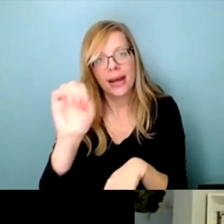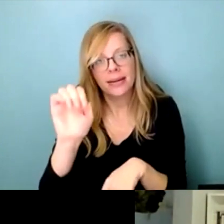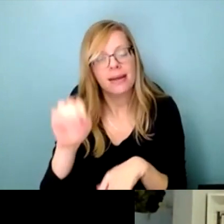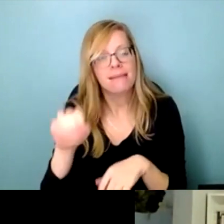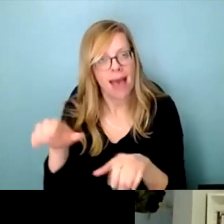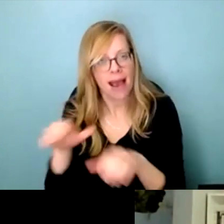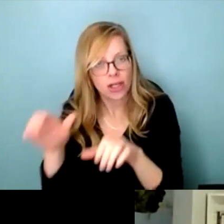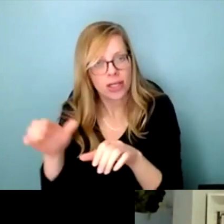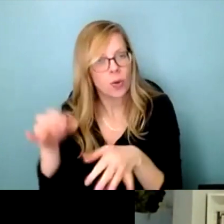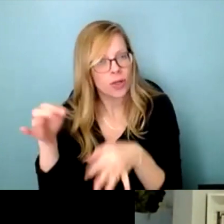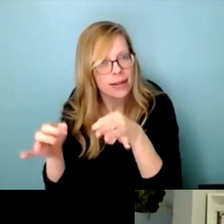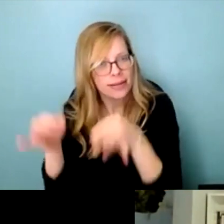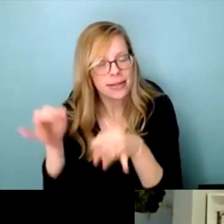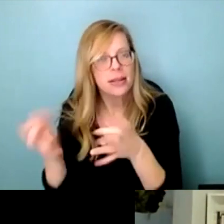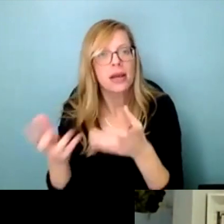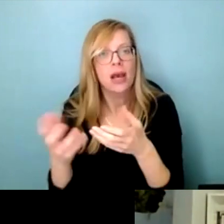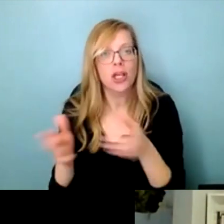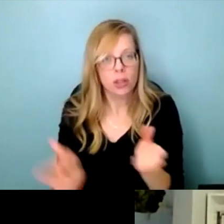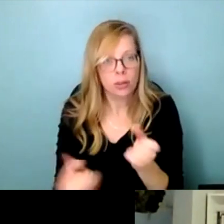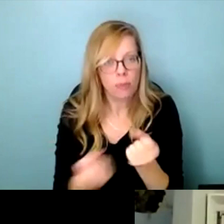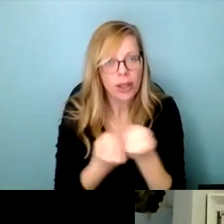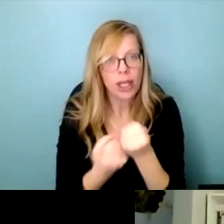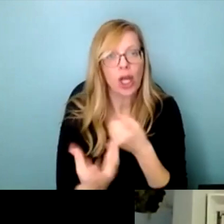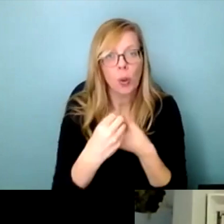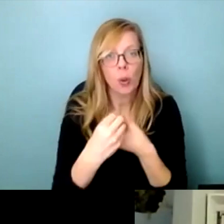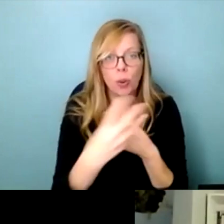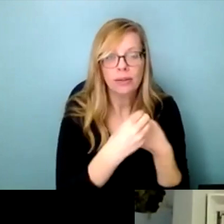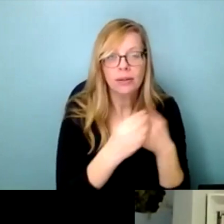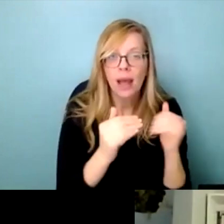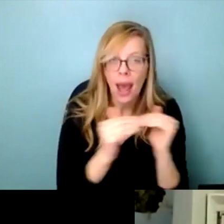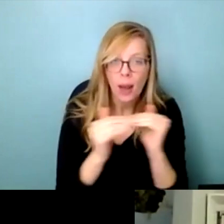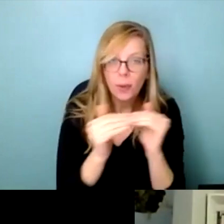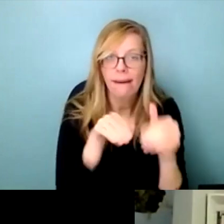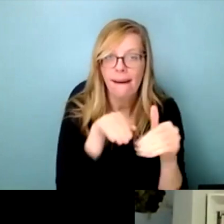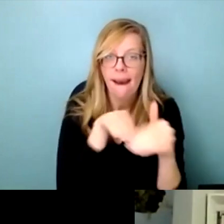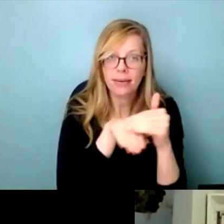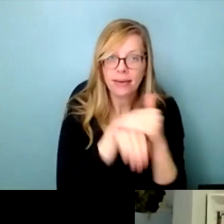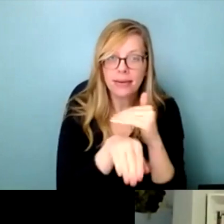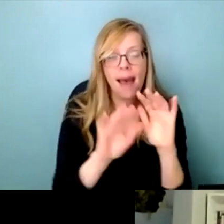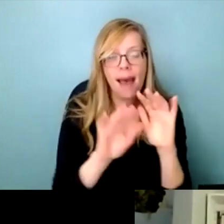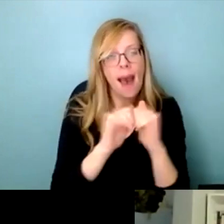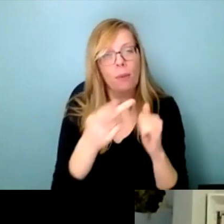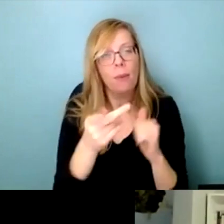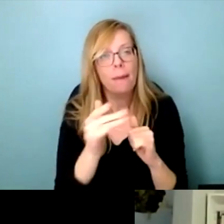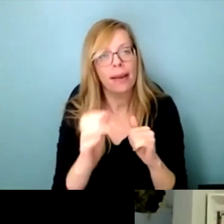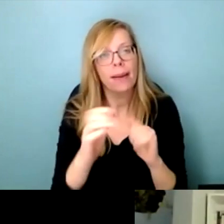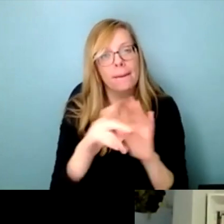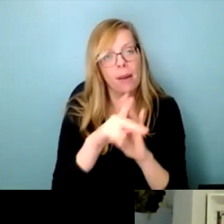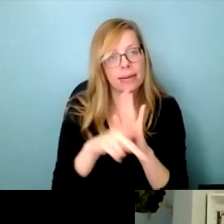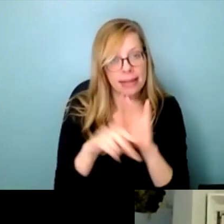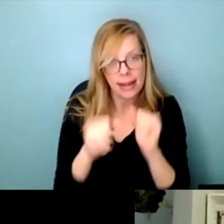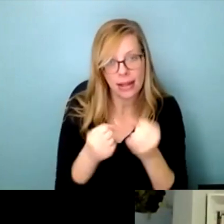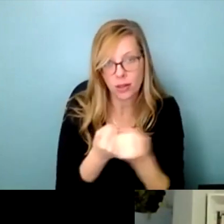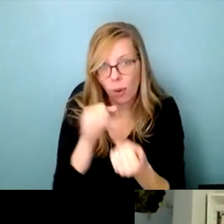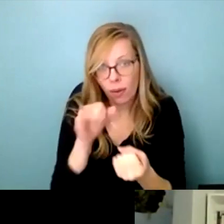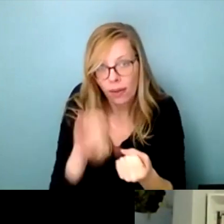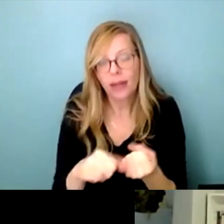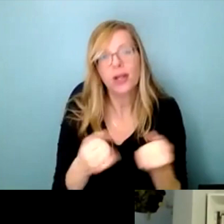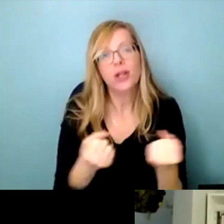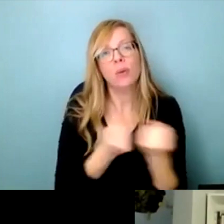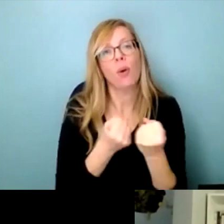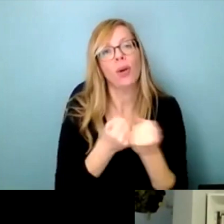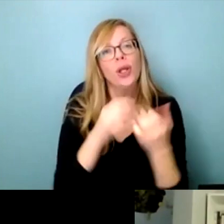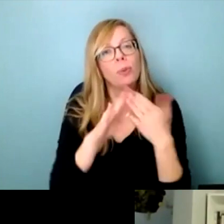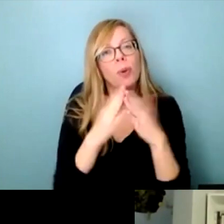supporting inclusion, diversity, equity, and access, and how public policy can support those things, supporting community-led organizations